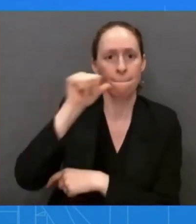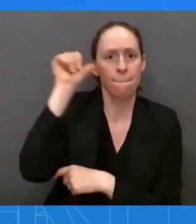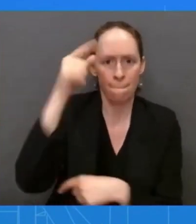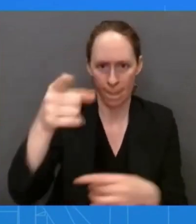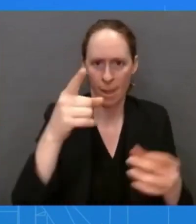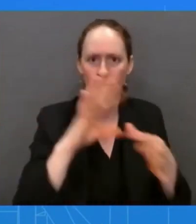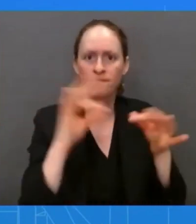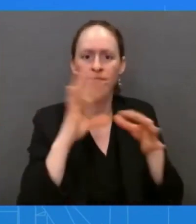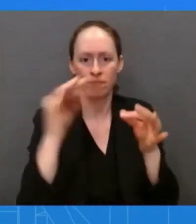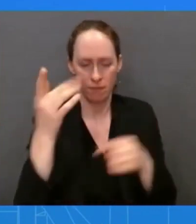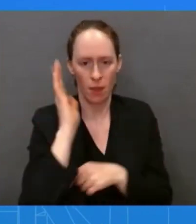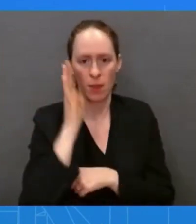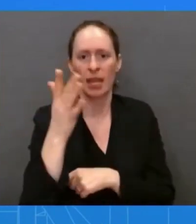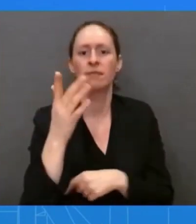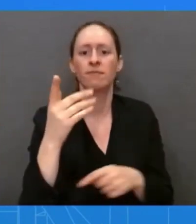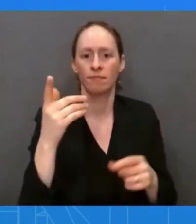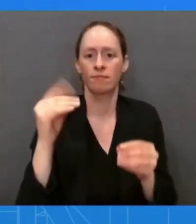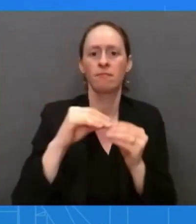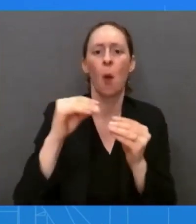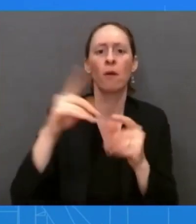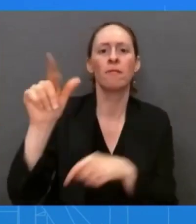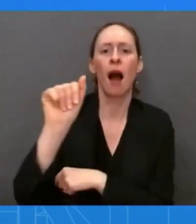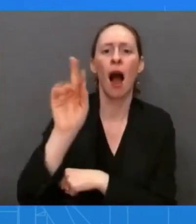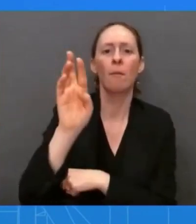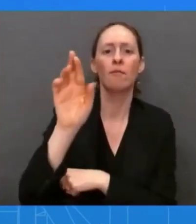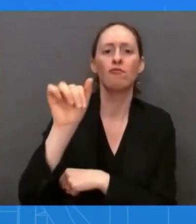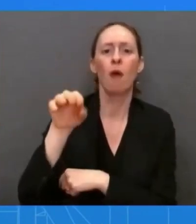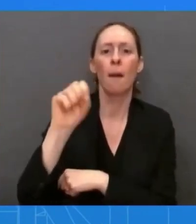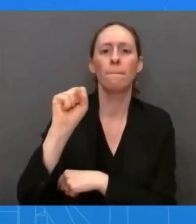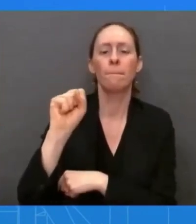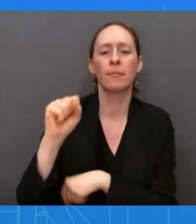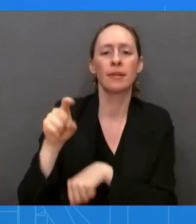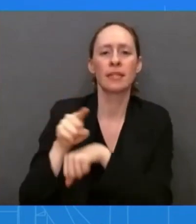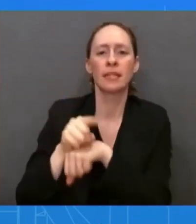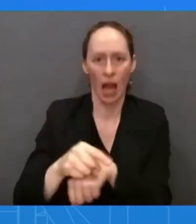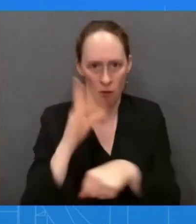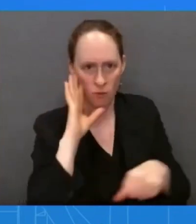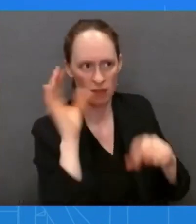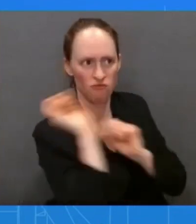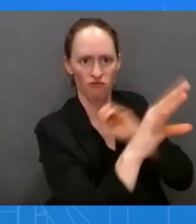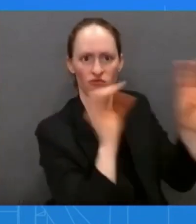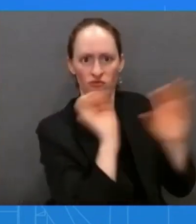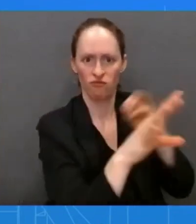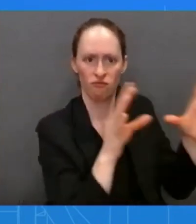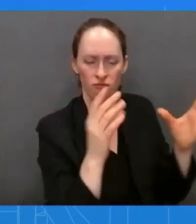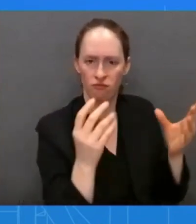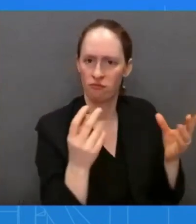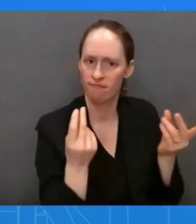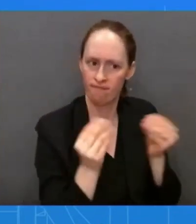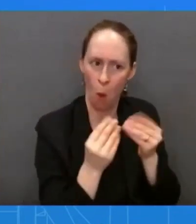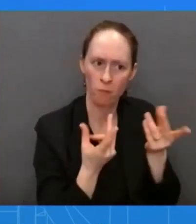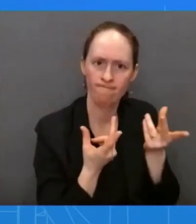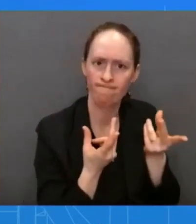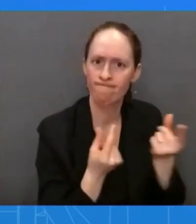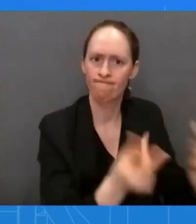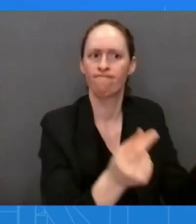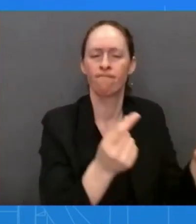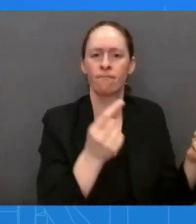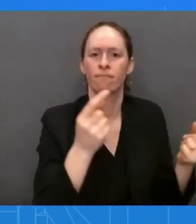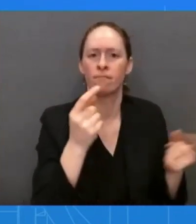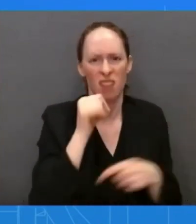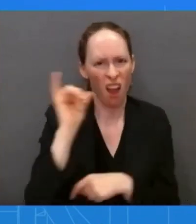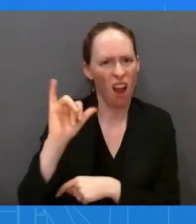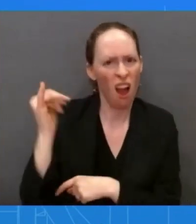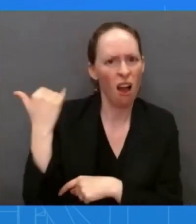Can you talk about that decision? And also, are there any renewed discussions about potentially sending